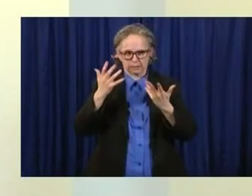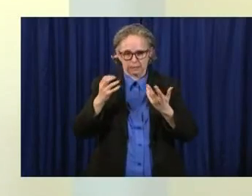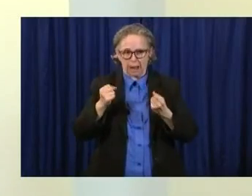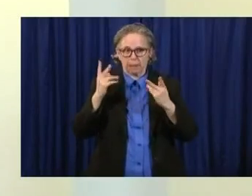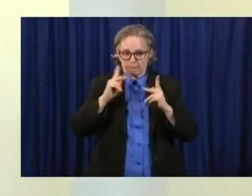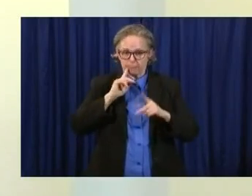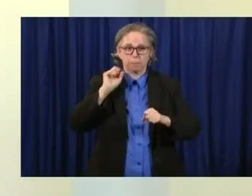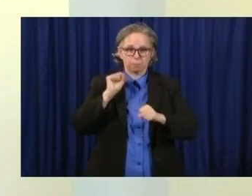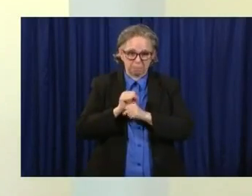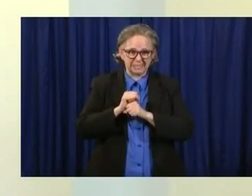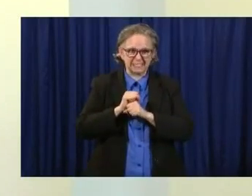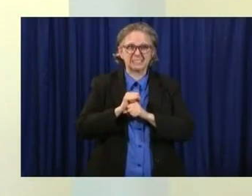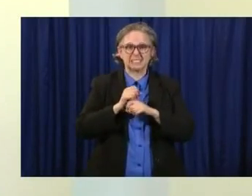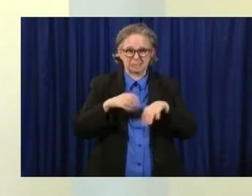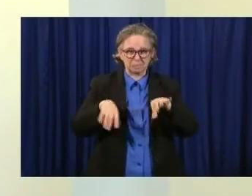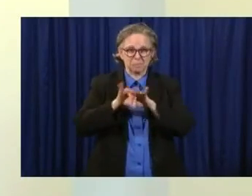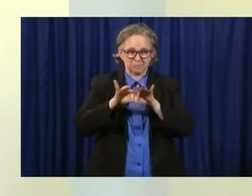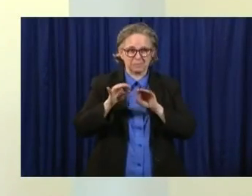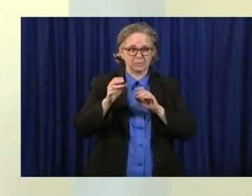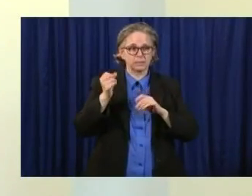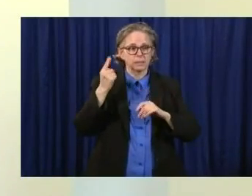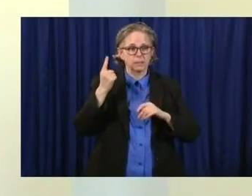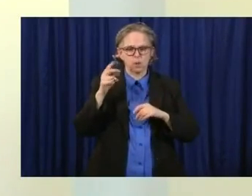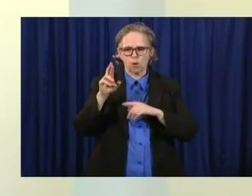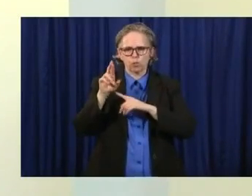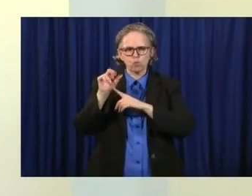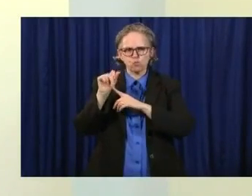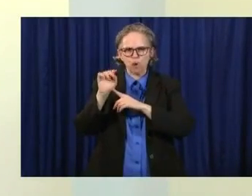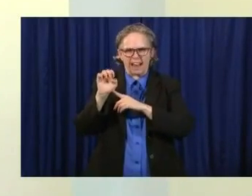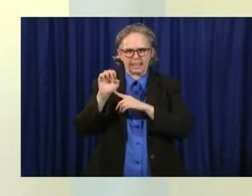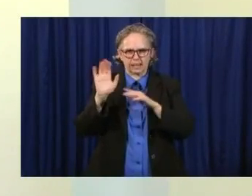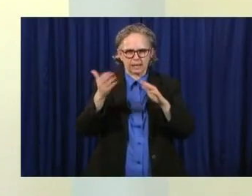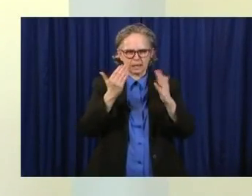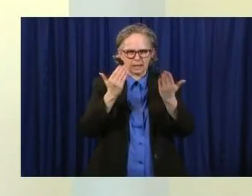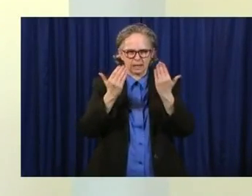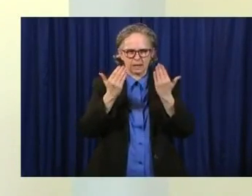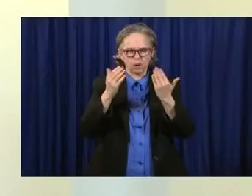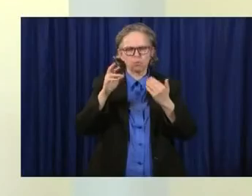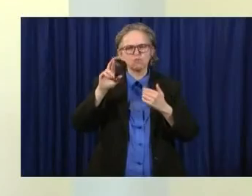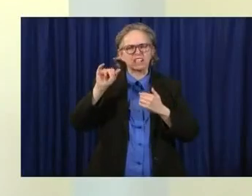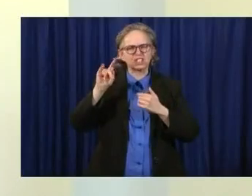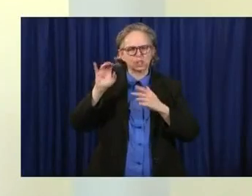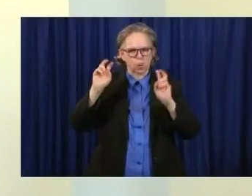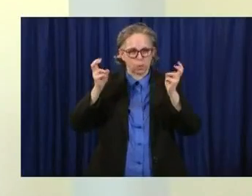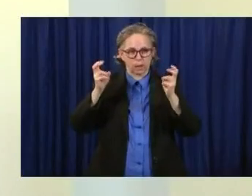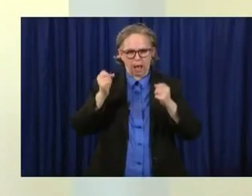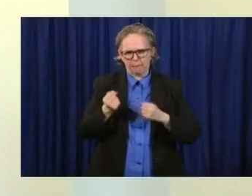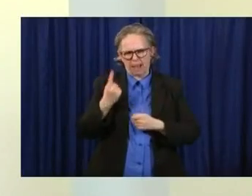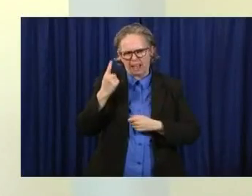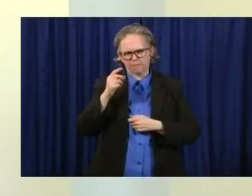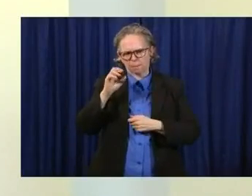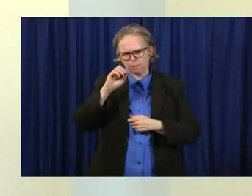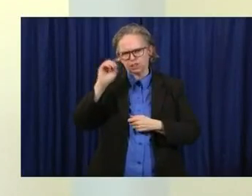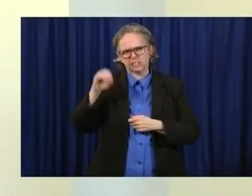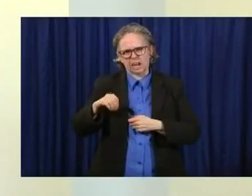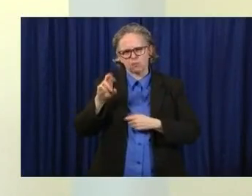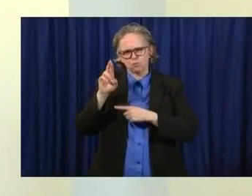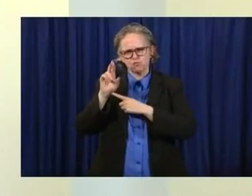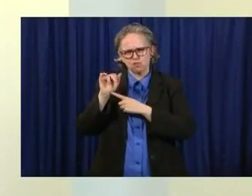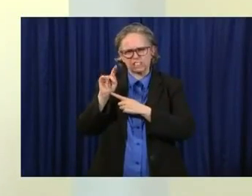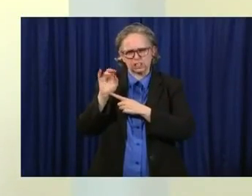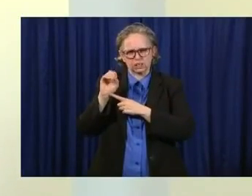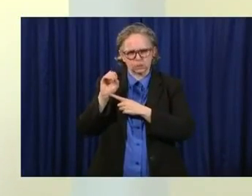So positivity rate in Ohio right now is at about 11%, and we're going to be adding more graphs where people can actually watch